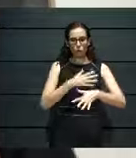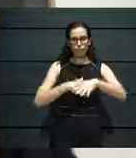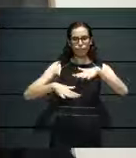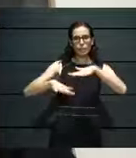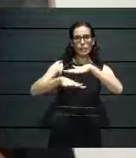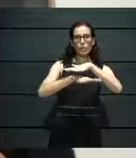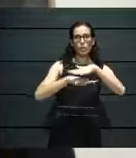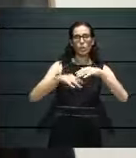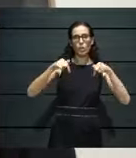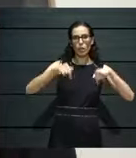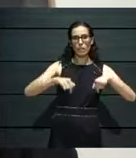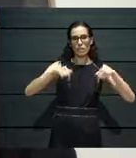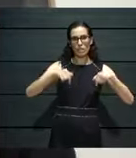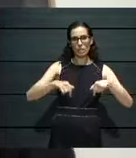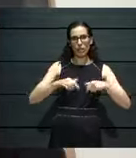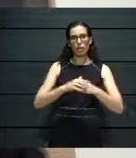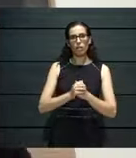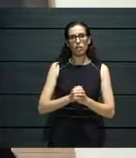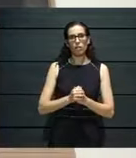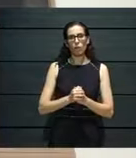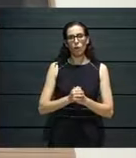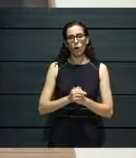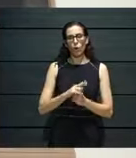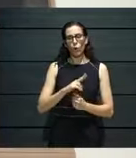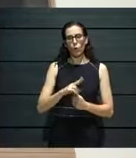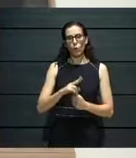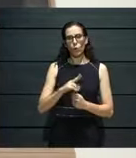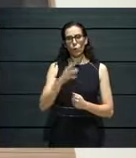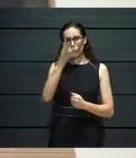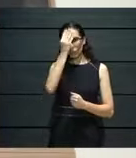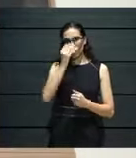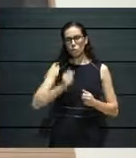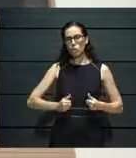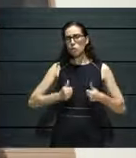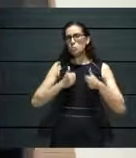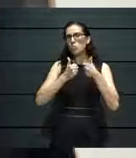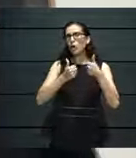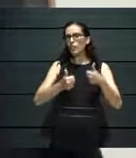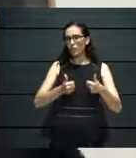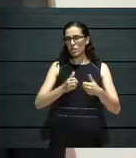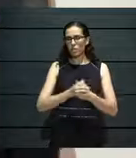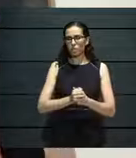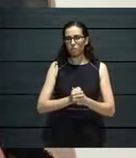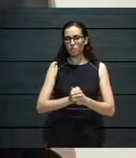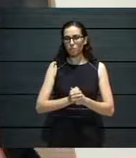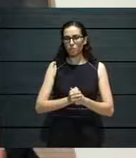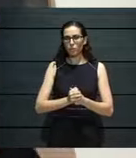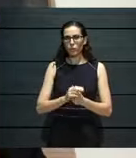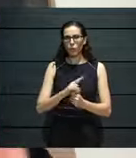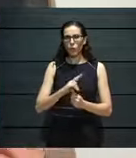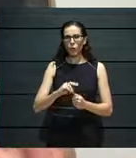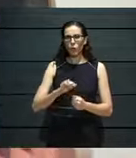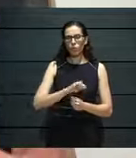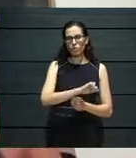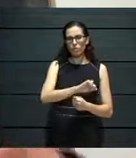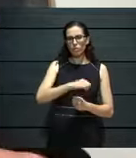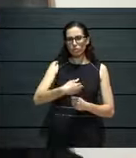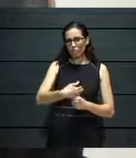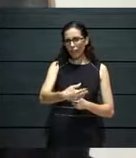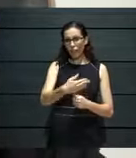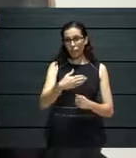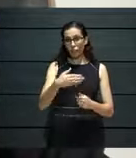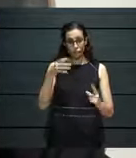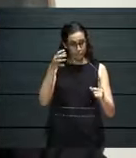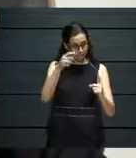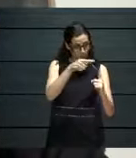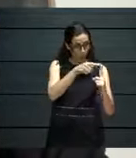maintain its relevance. And we have always been sort of driven by this agenda,